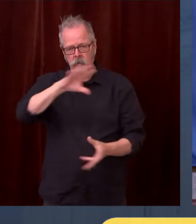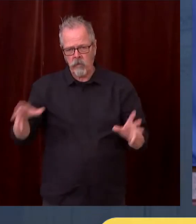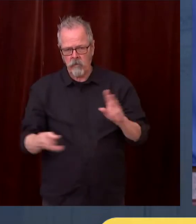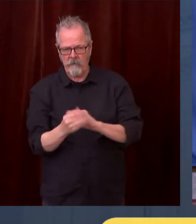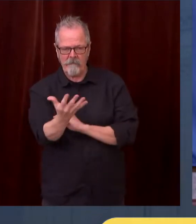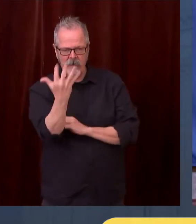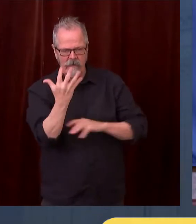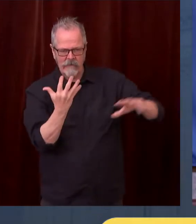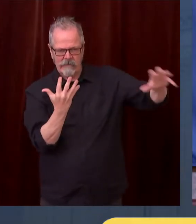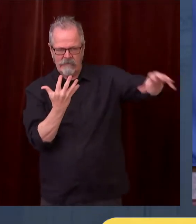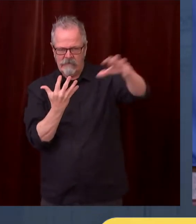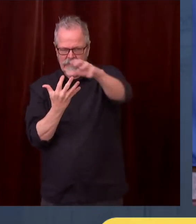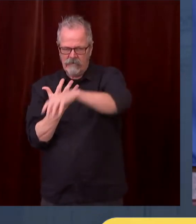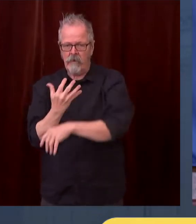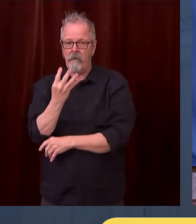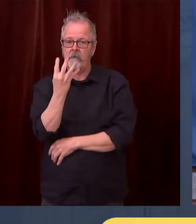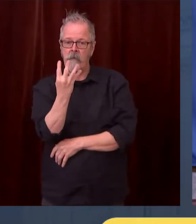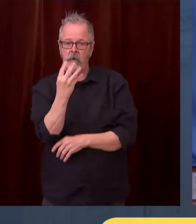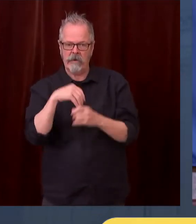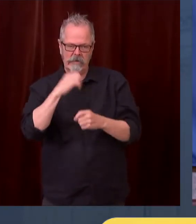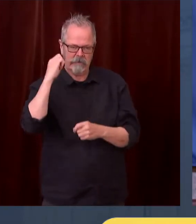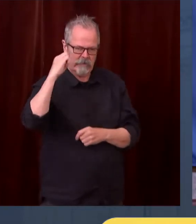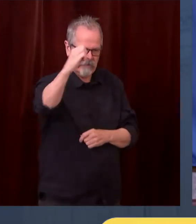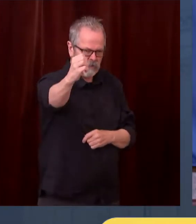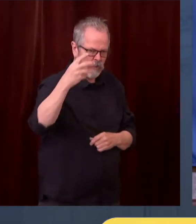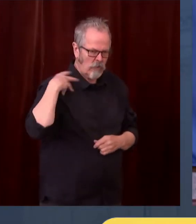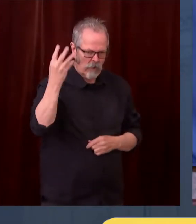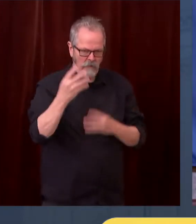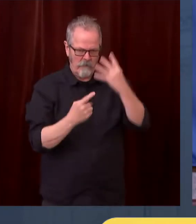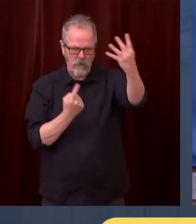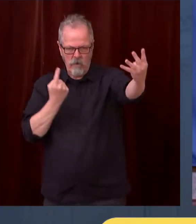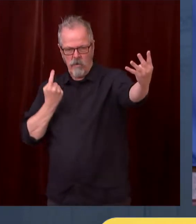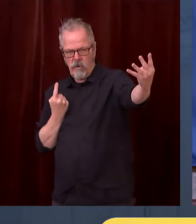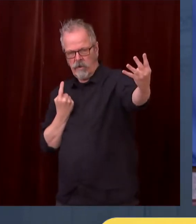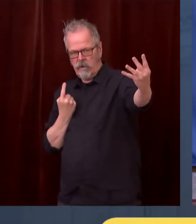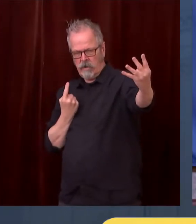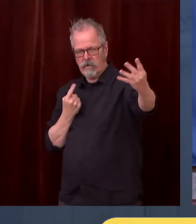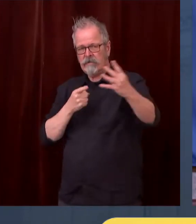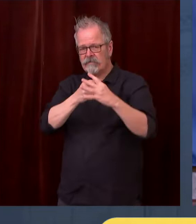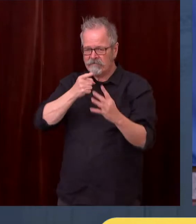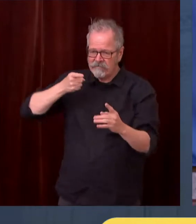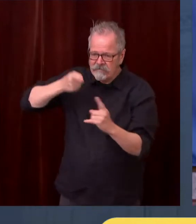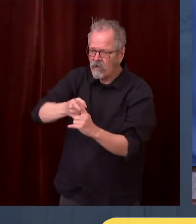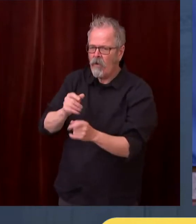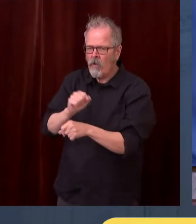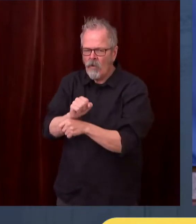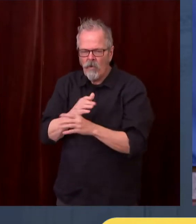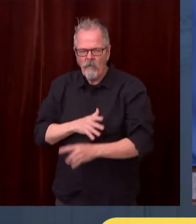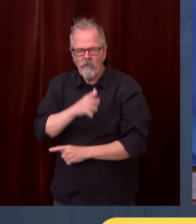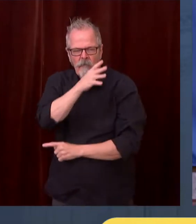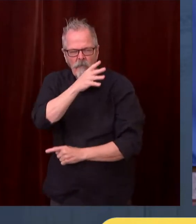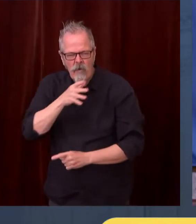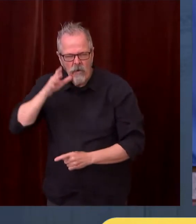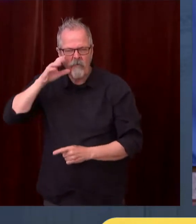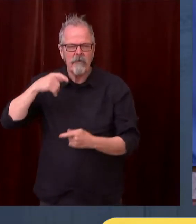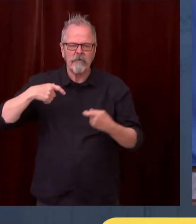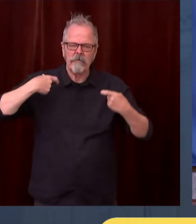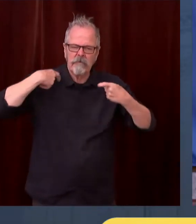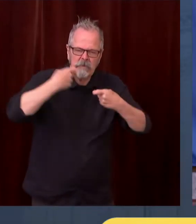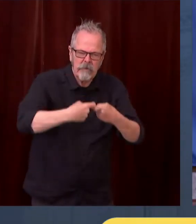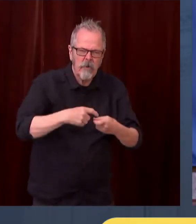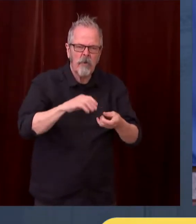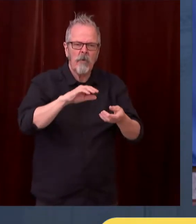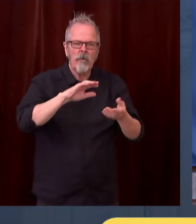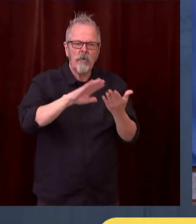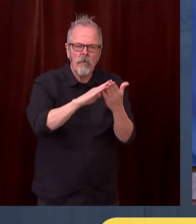And we're making real progress on that. Another thing I learned during that visit was that this is not the only game in town. I went